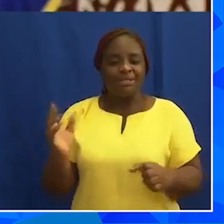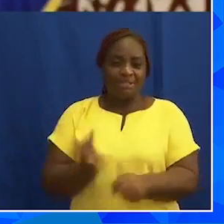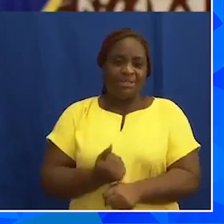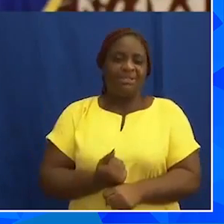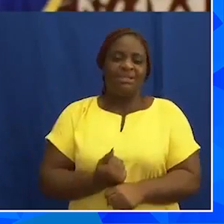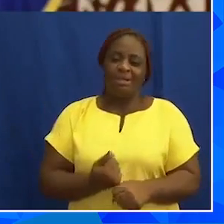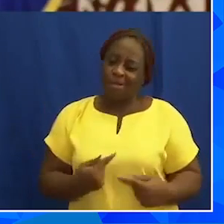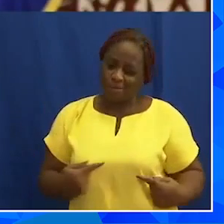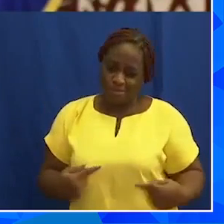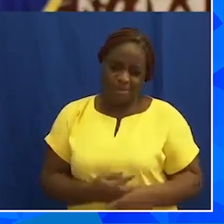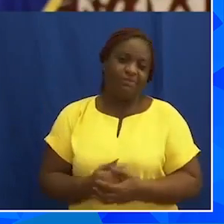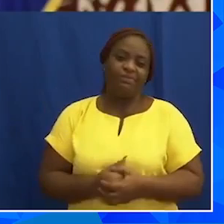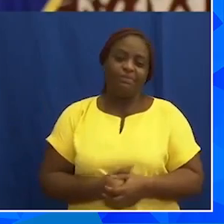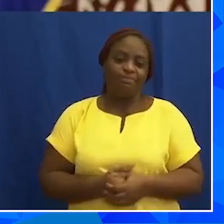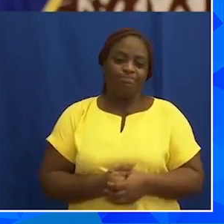painful.